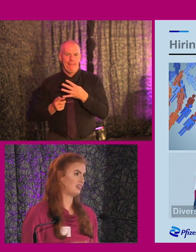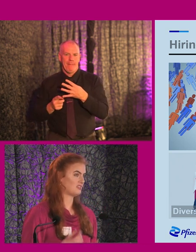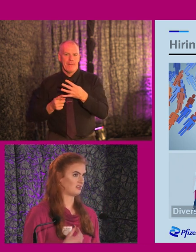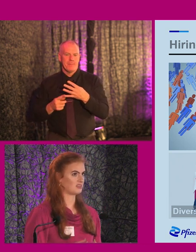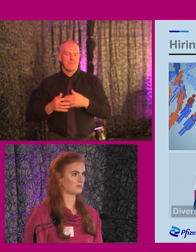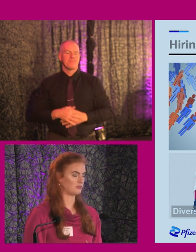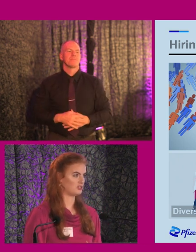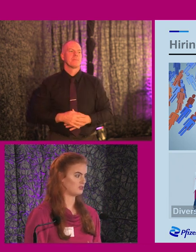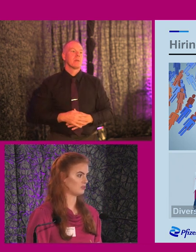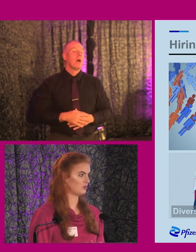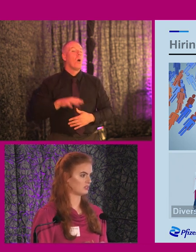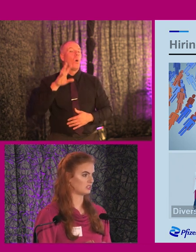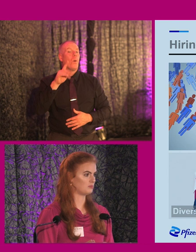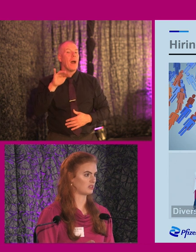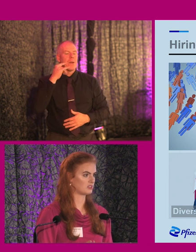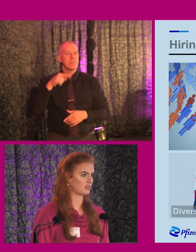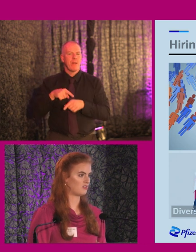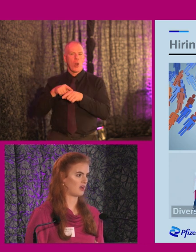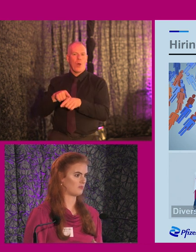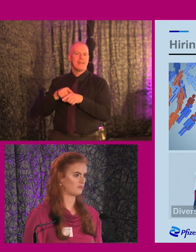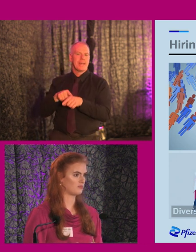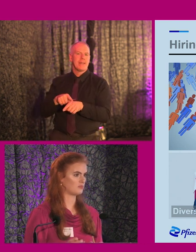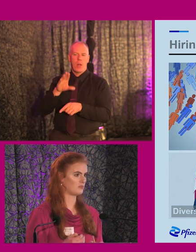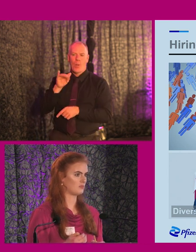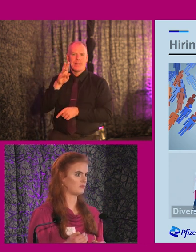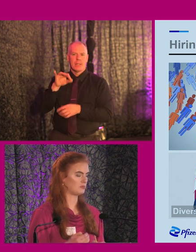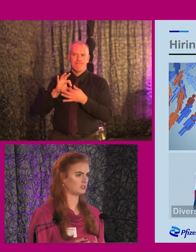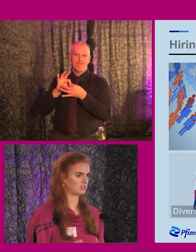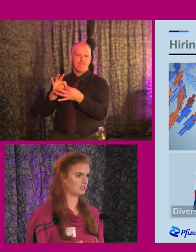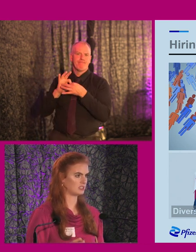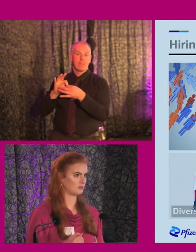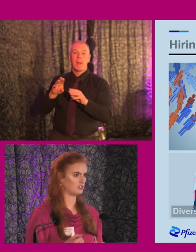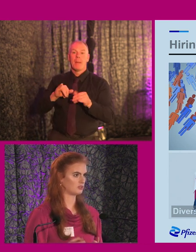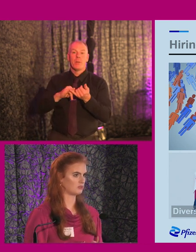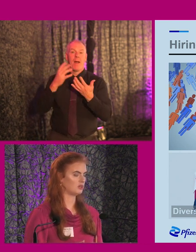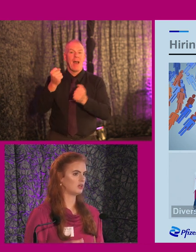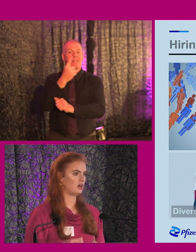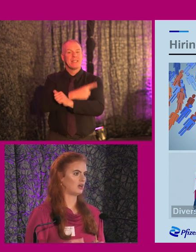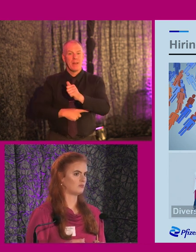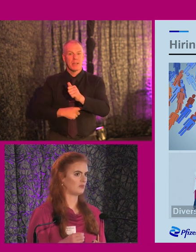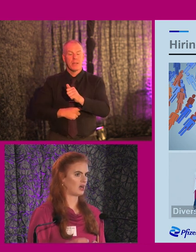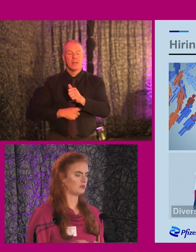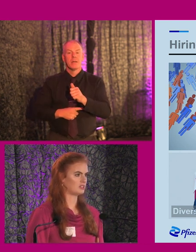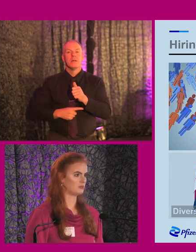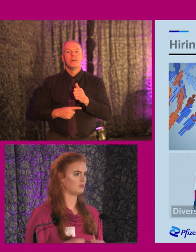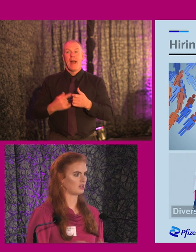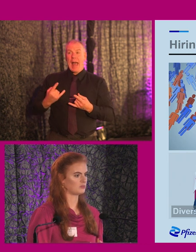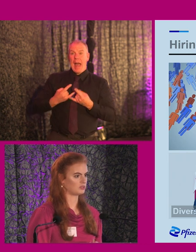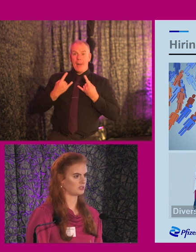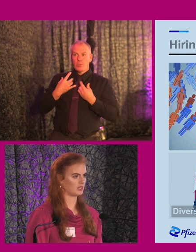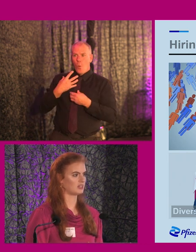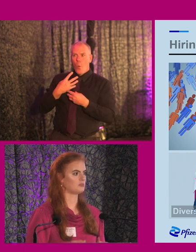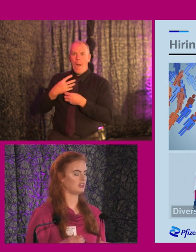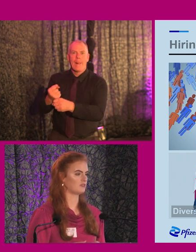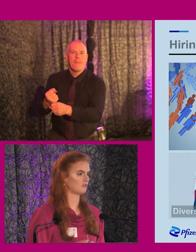Mainly I think this might be due to loyalty because people with disabilities can be so happy to be welcomed